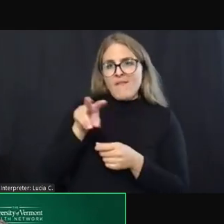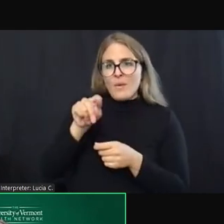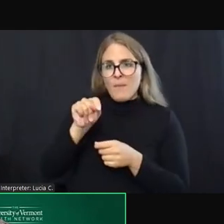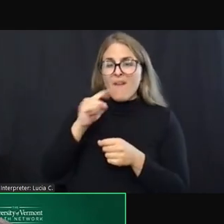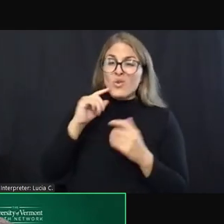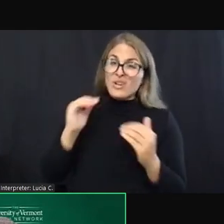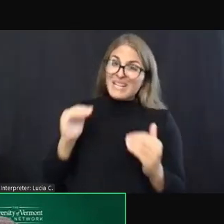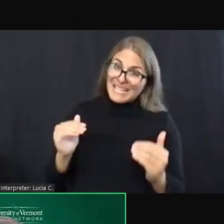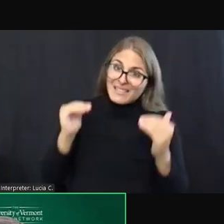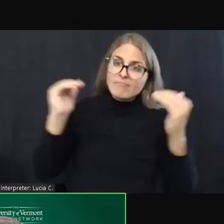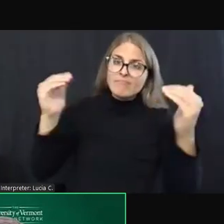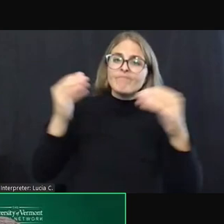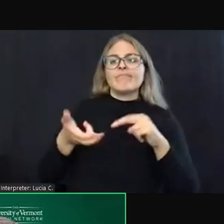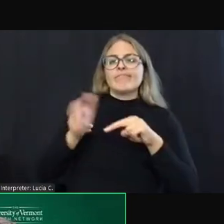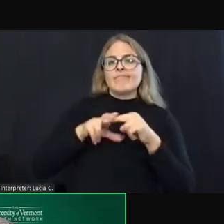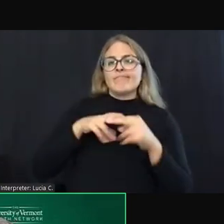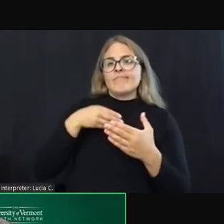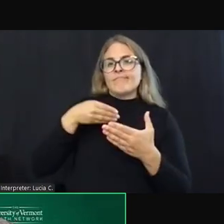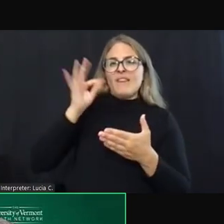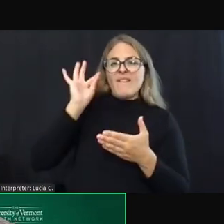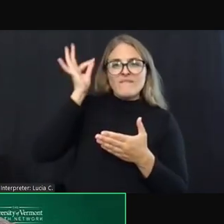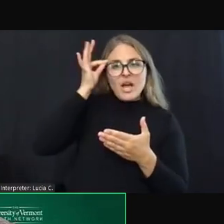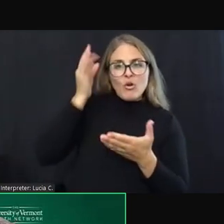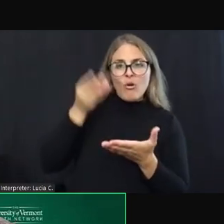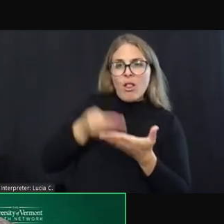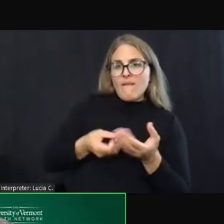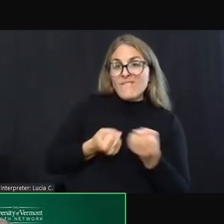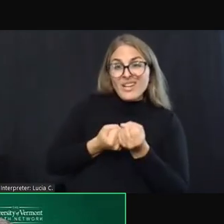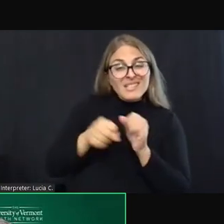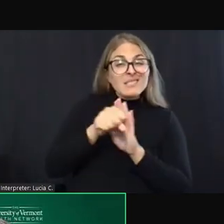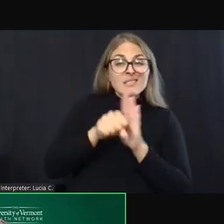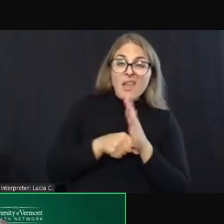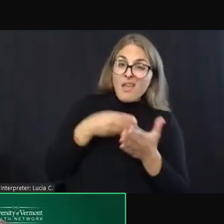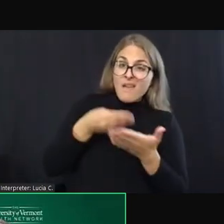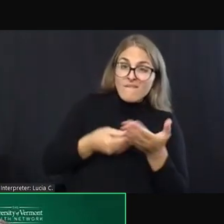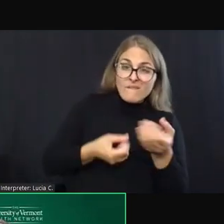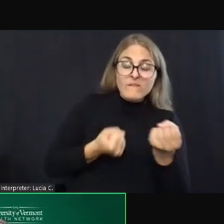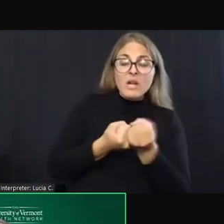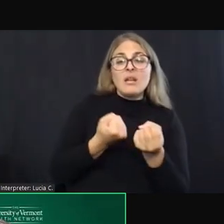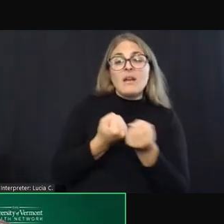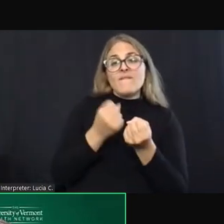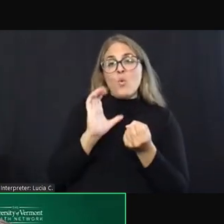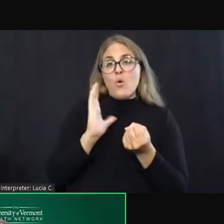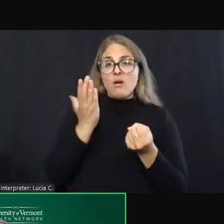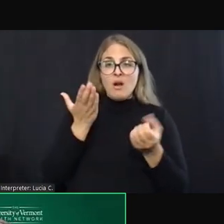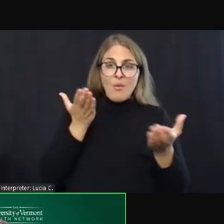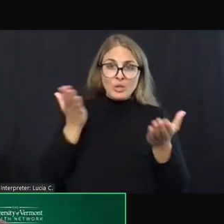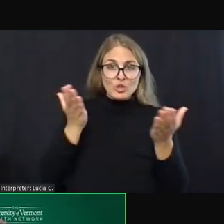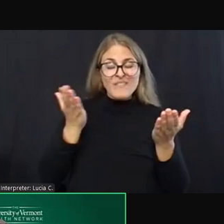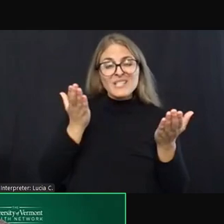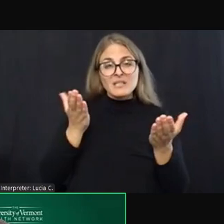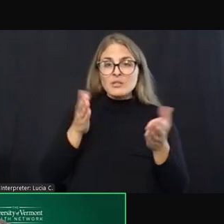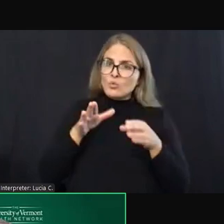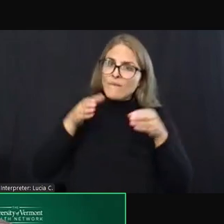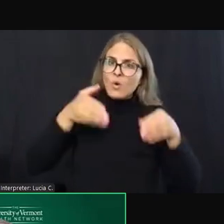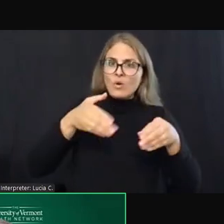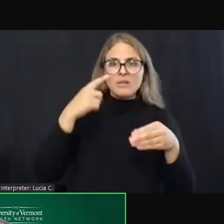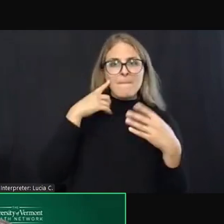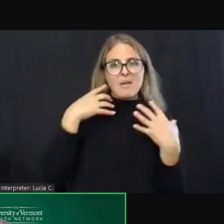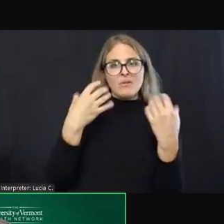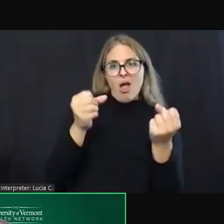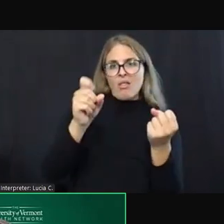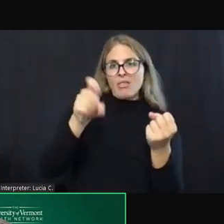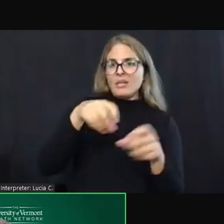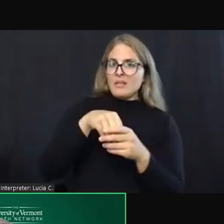federal funding, for increased state funding for that matter, for the services that Vermonters and especially those in this